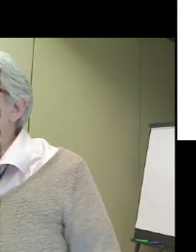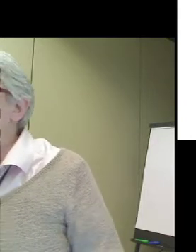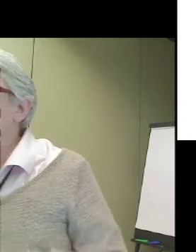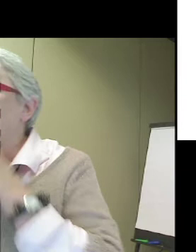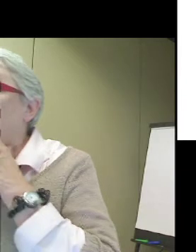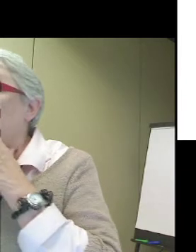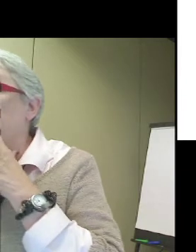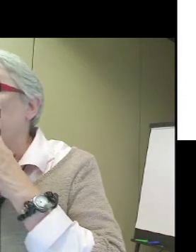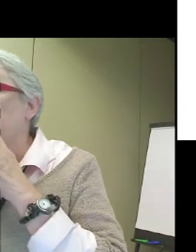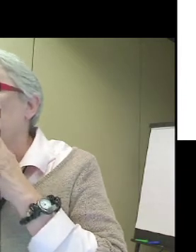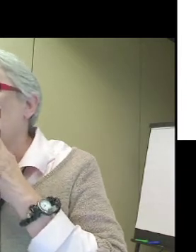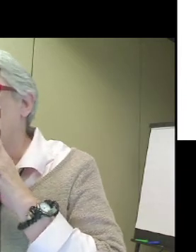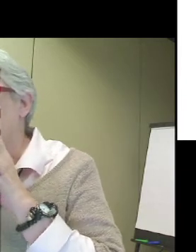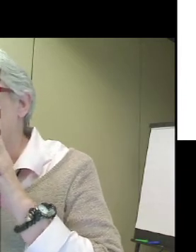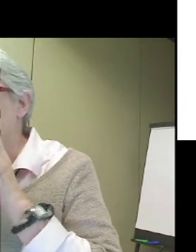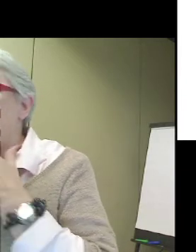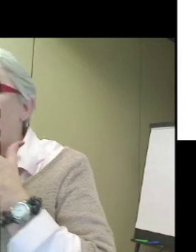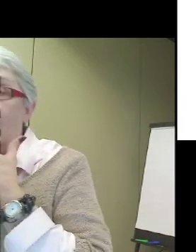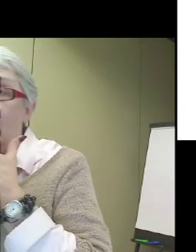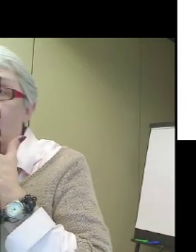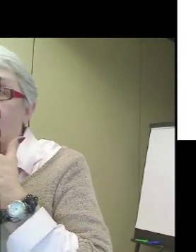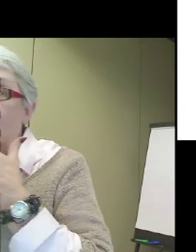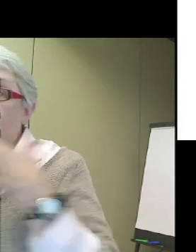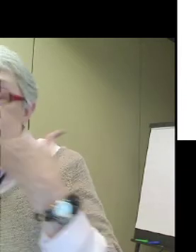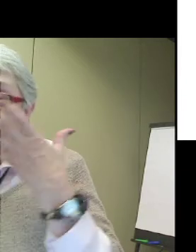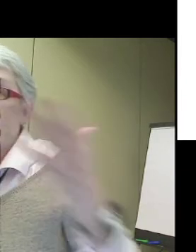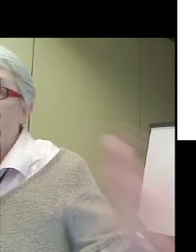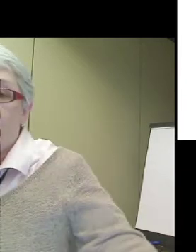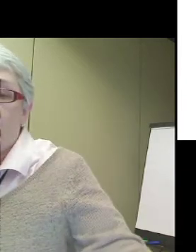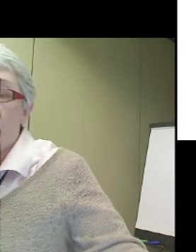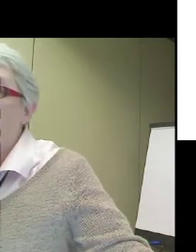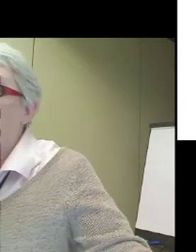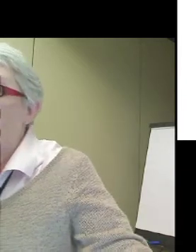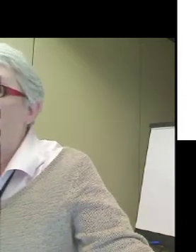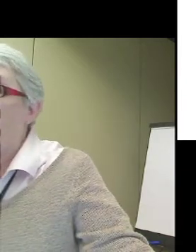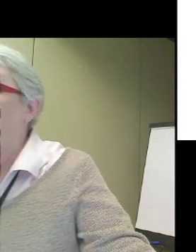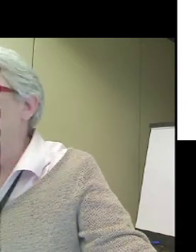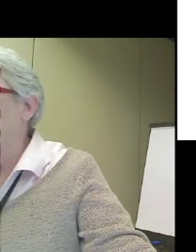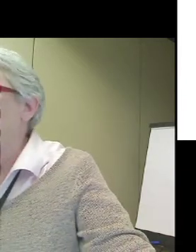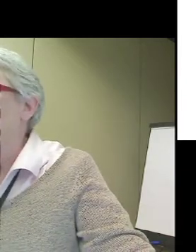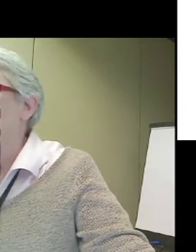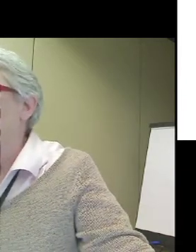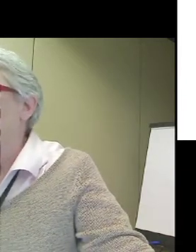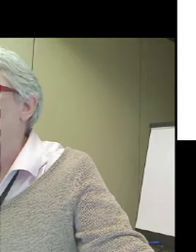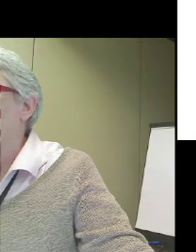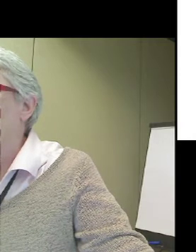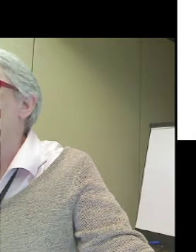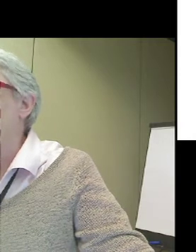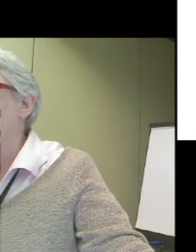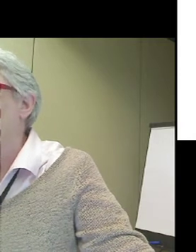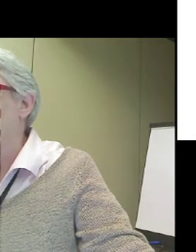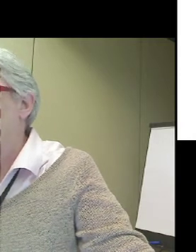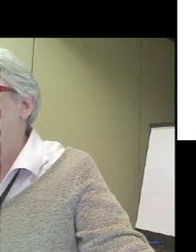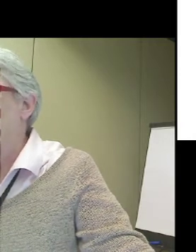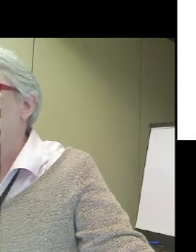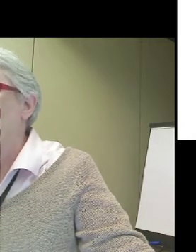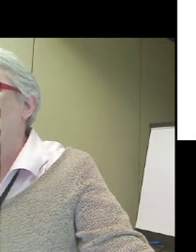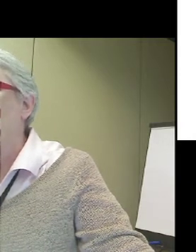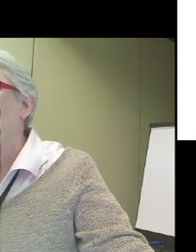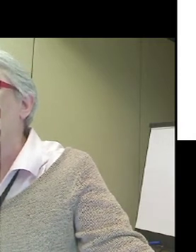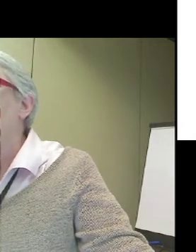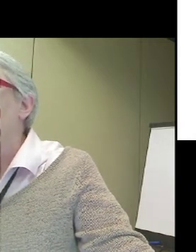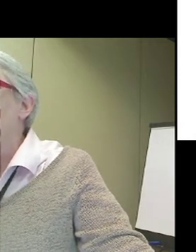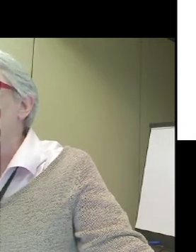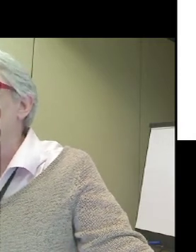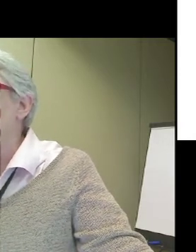was invited by a deaf colleague, a person at the Gallaudet, which is about three miles from our museum. And